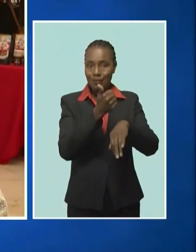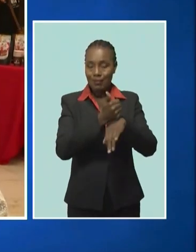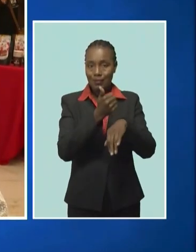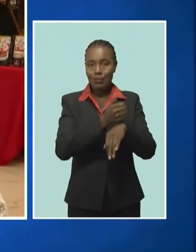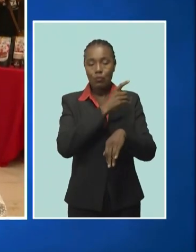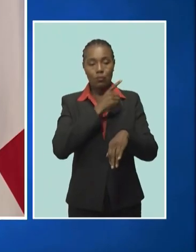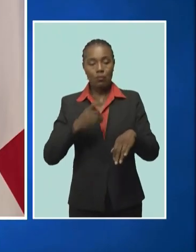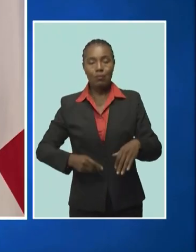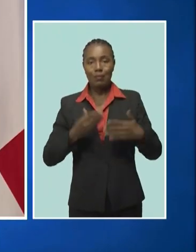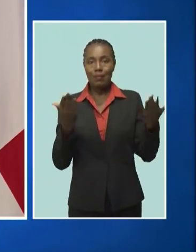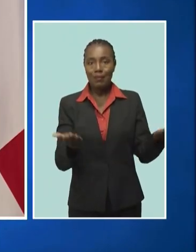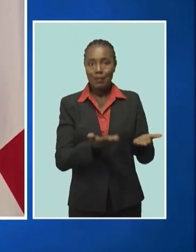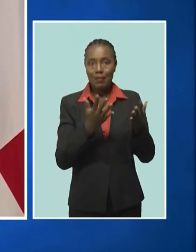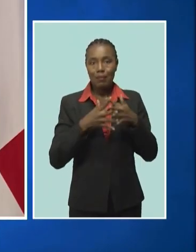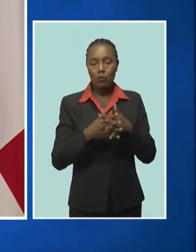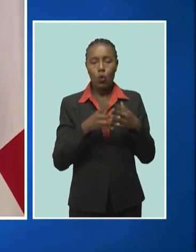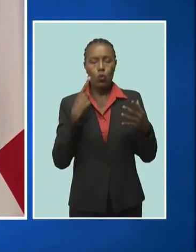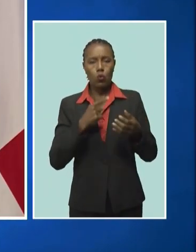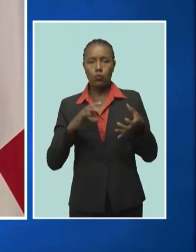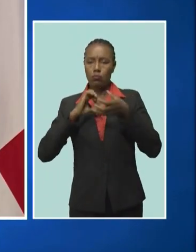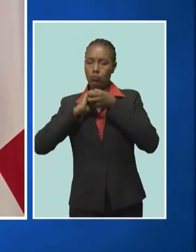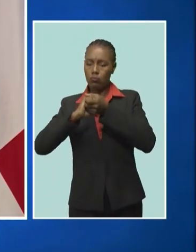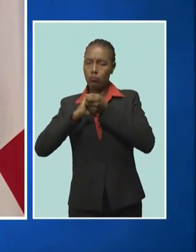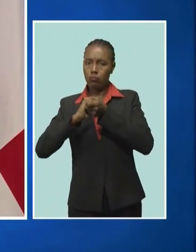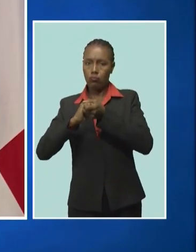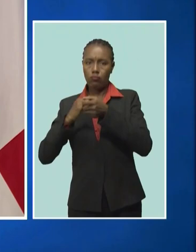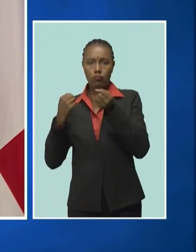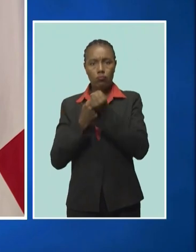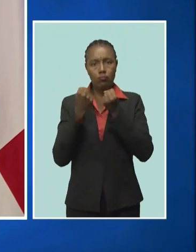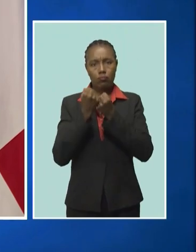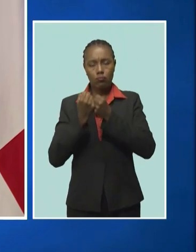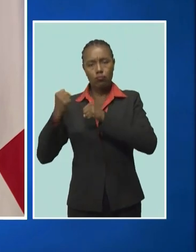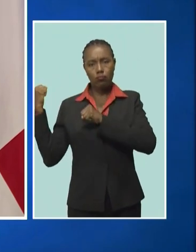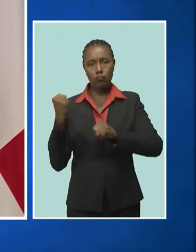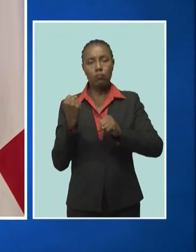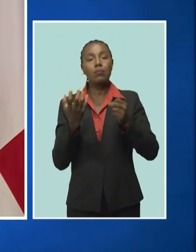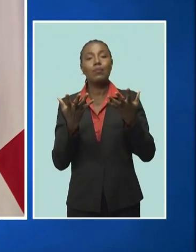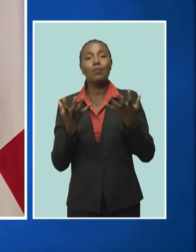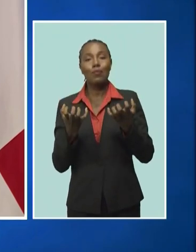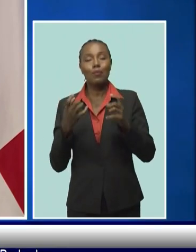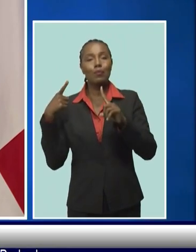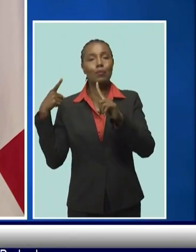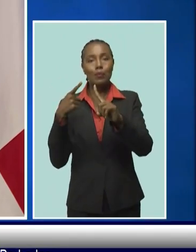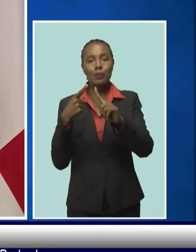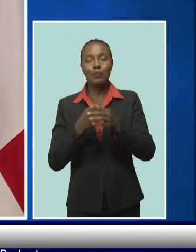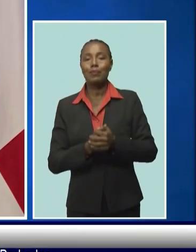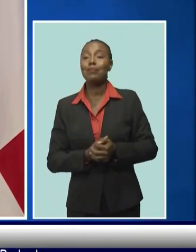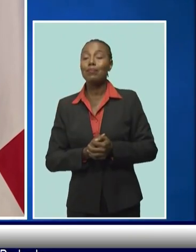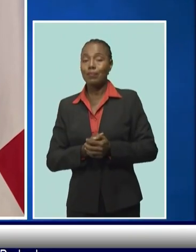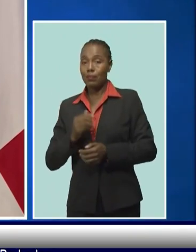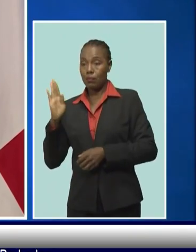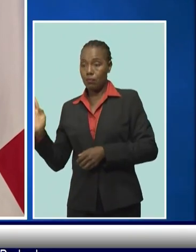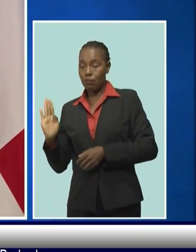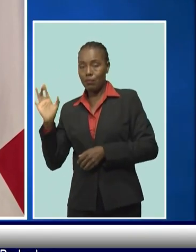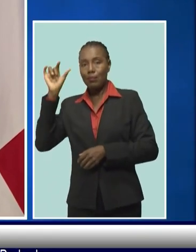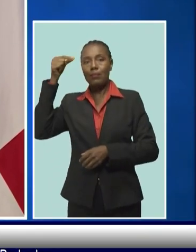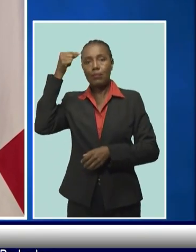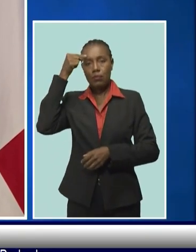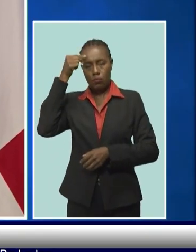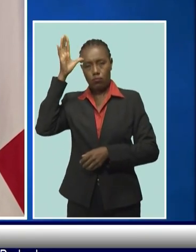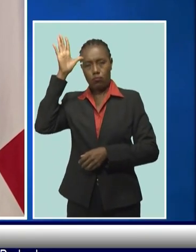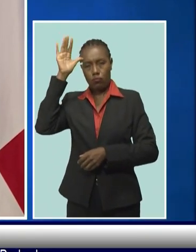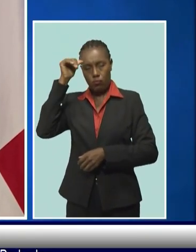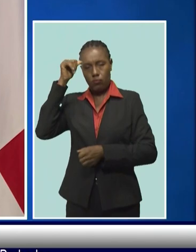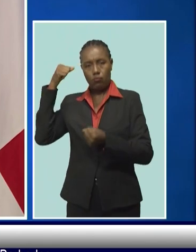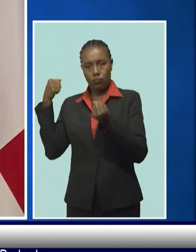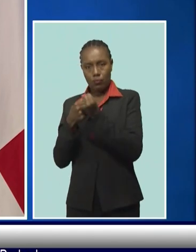mutual efforts to strengthen bilateral partnerships. The government of Barbados is firmly committed to building on strengthening